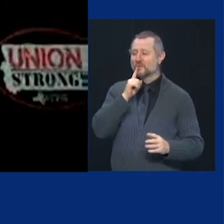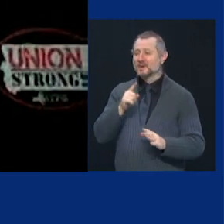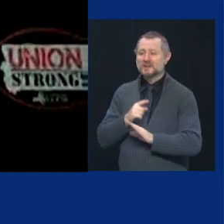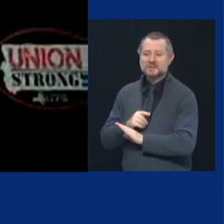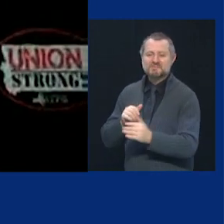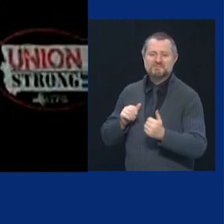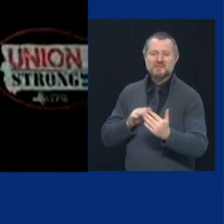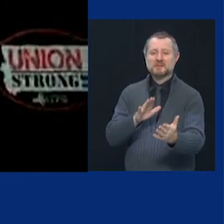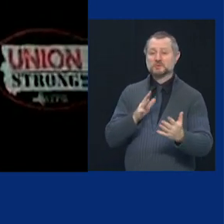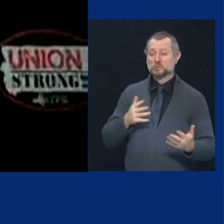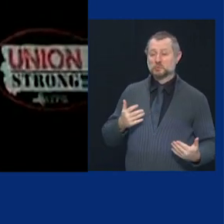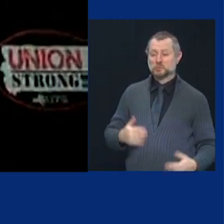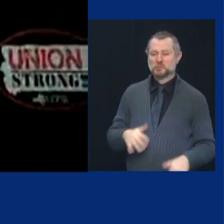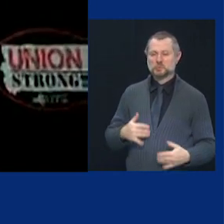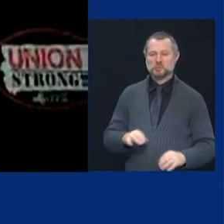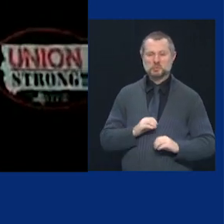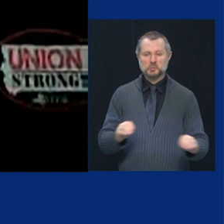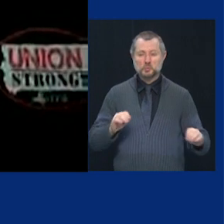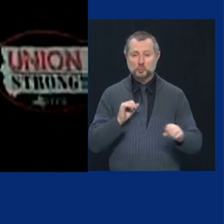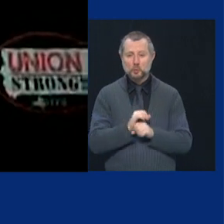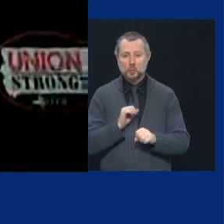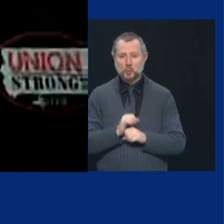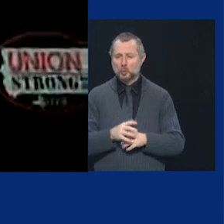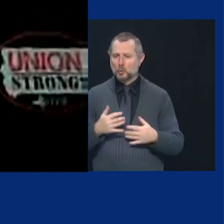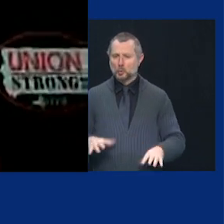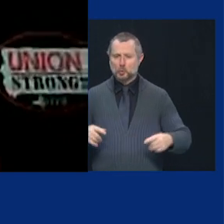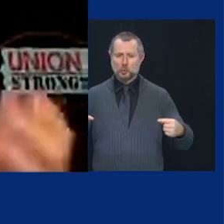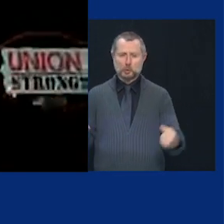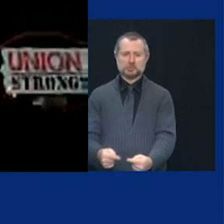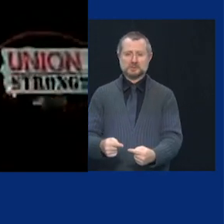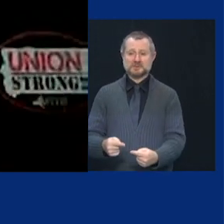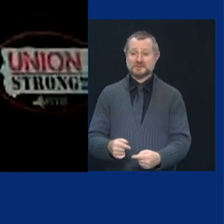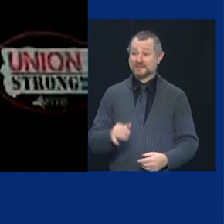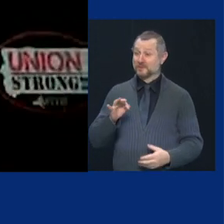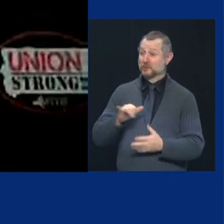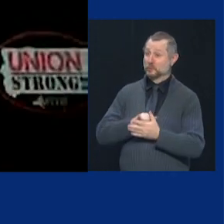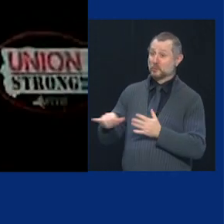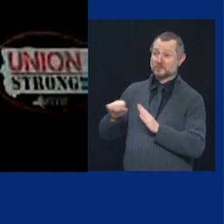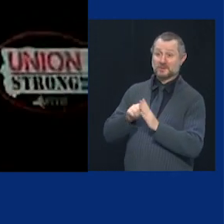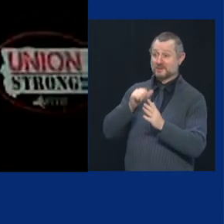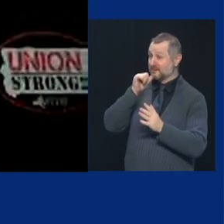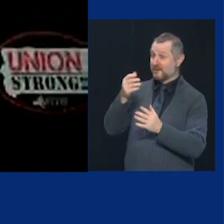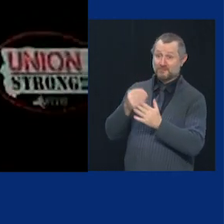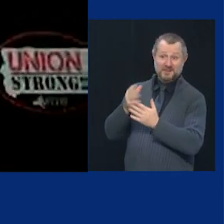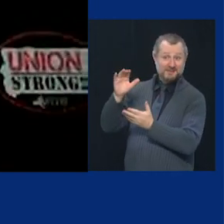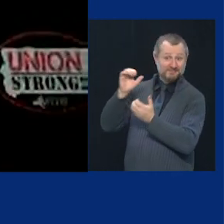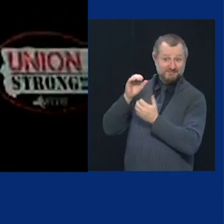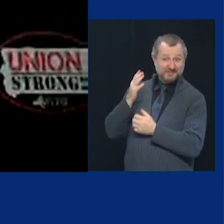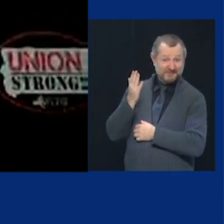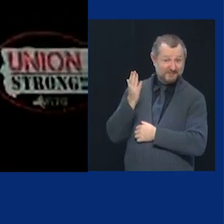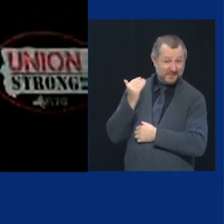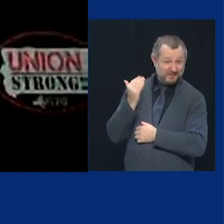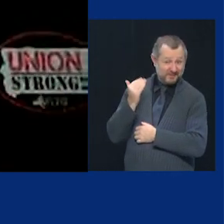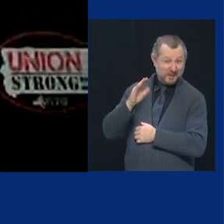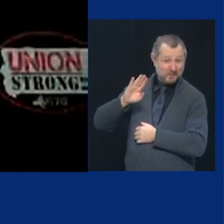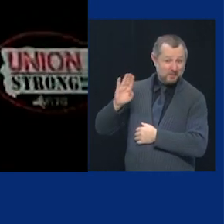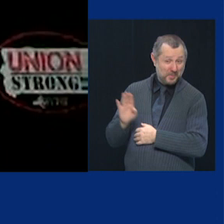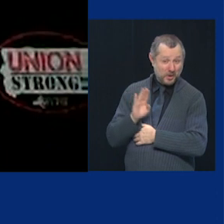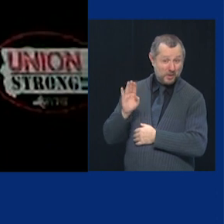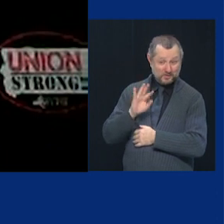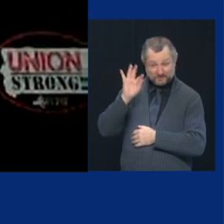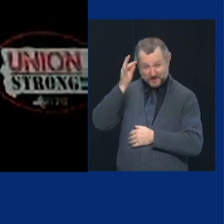and if new york doesn't receive a minimum as we've said of 15 billion dollars in federal aid we're going to see additional tens